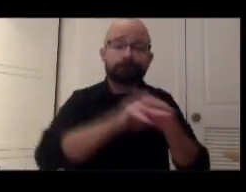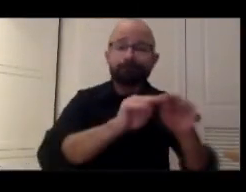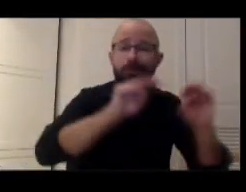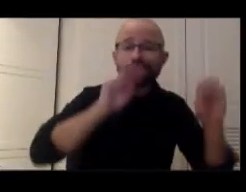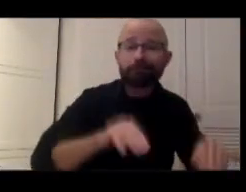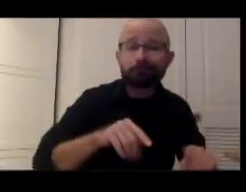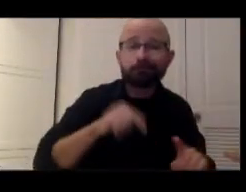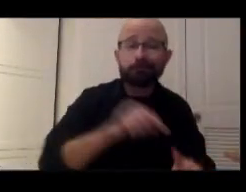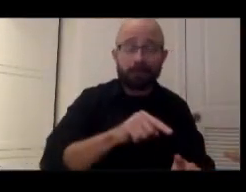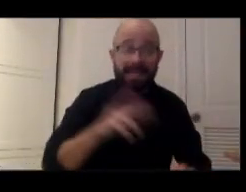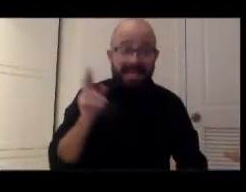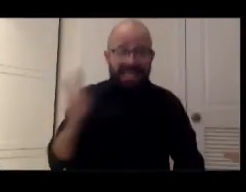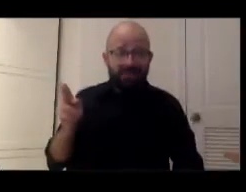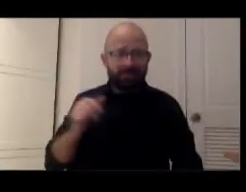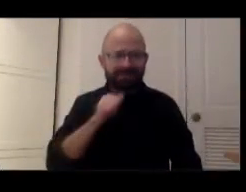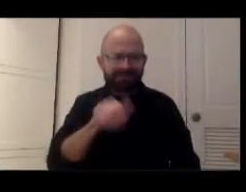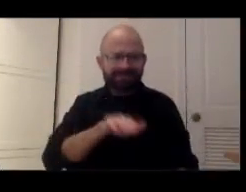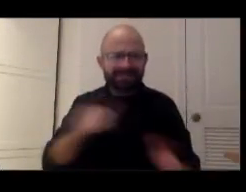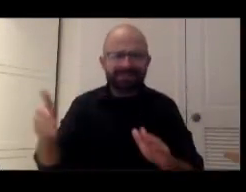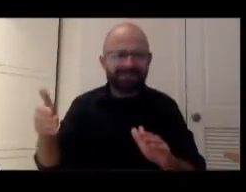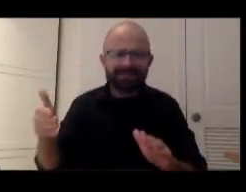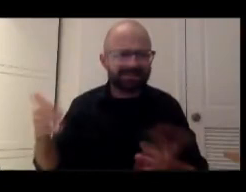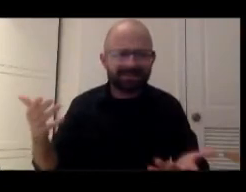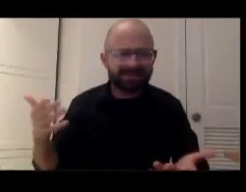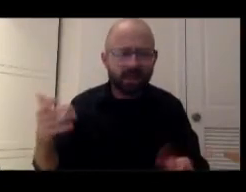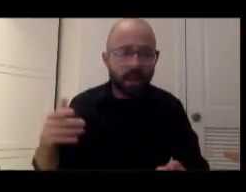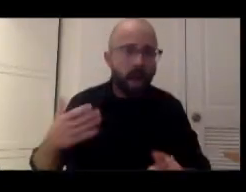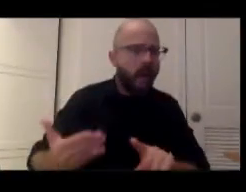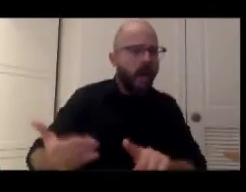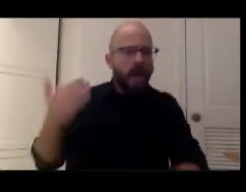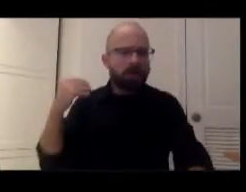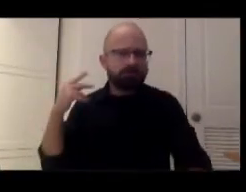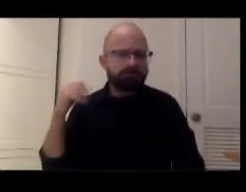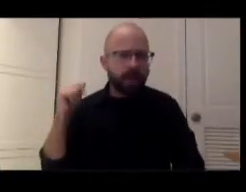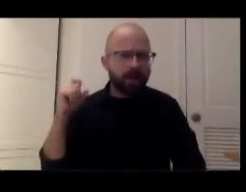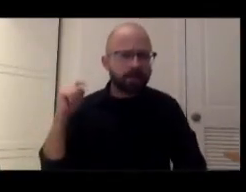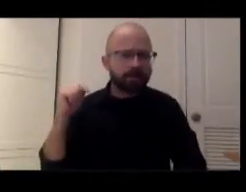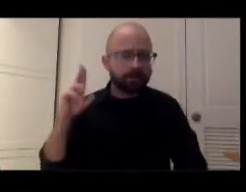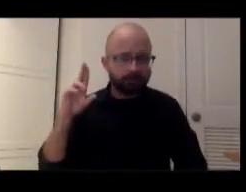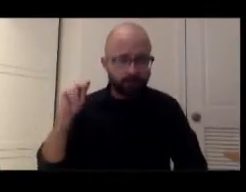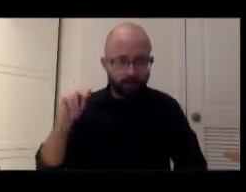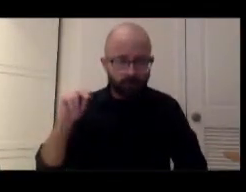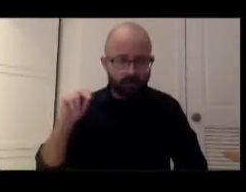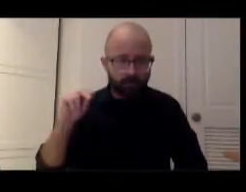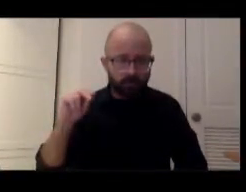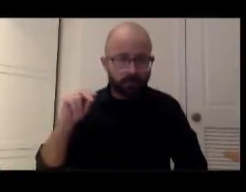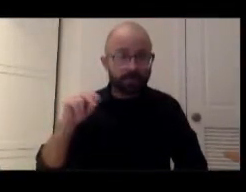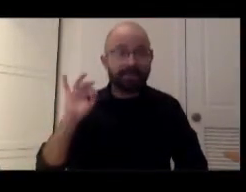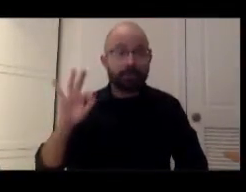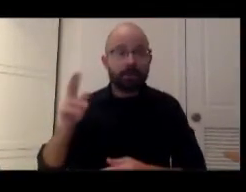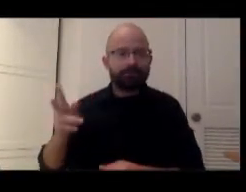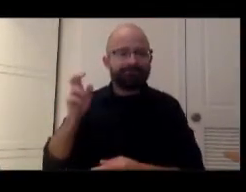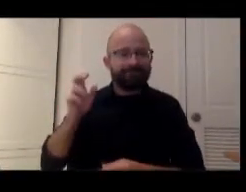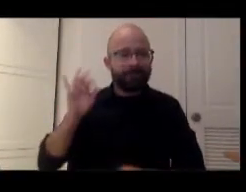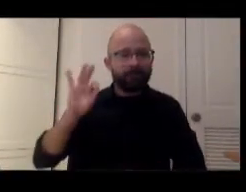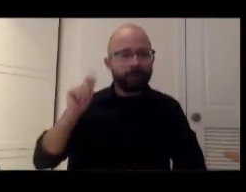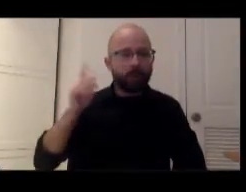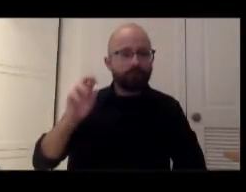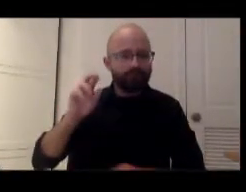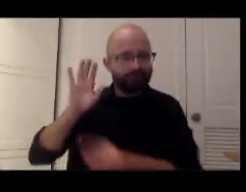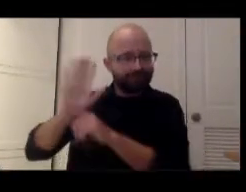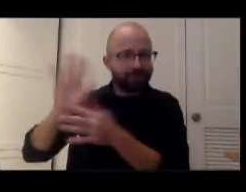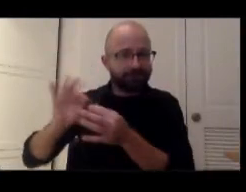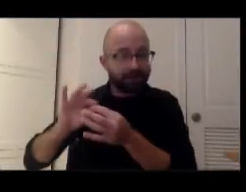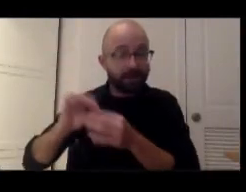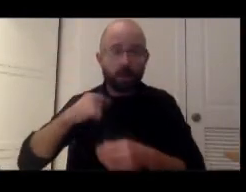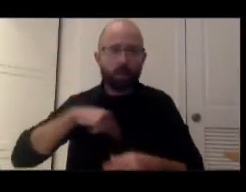is dead, something, it is not something that is in the past. So if we can riff on that Faulkner comment, I think we all need a new